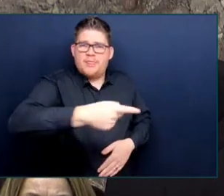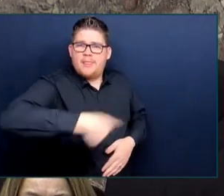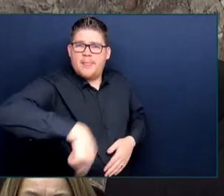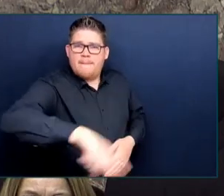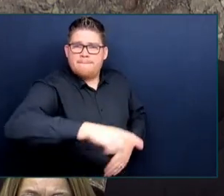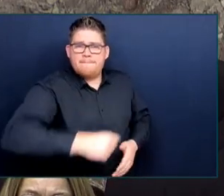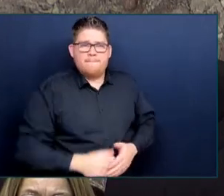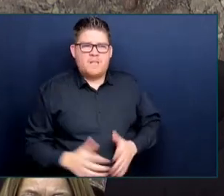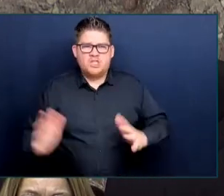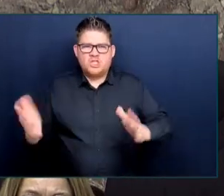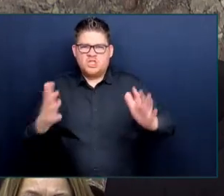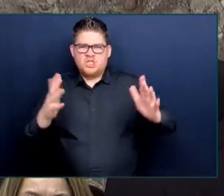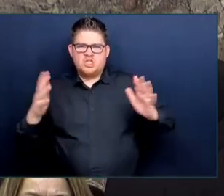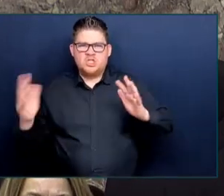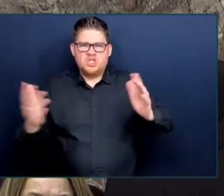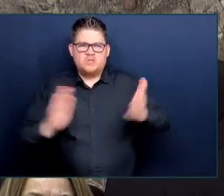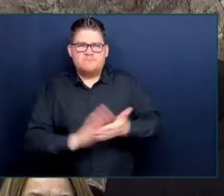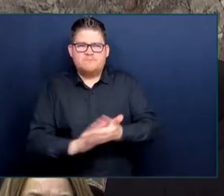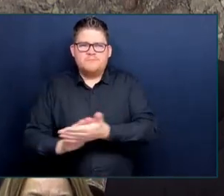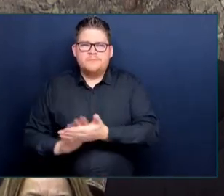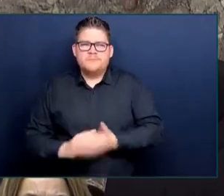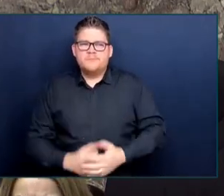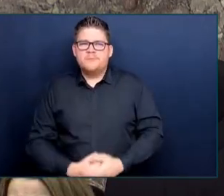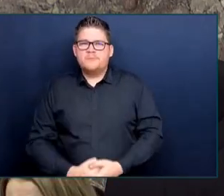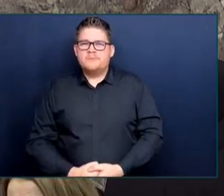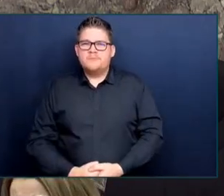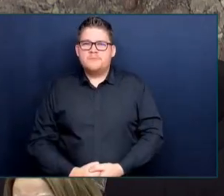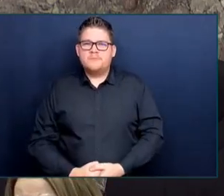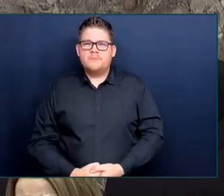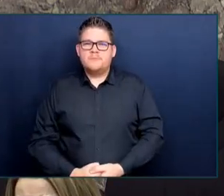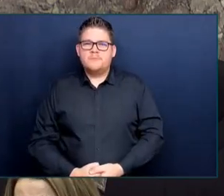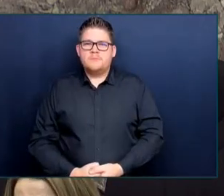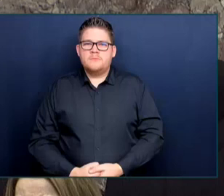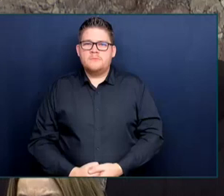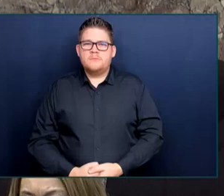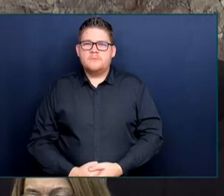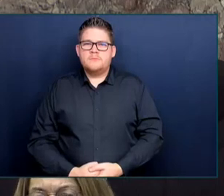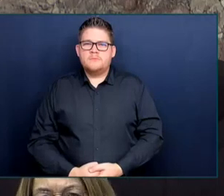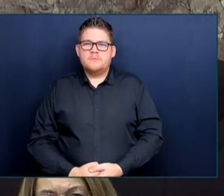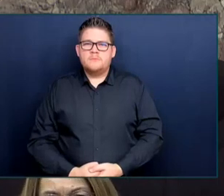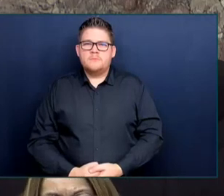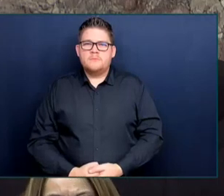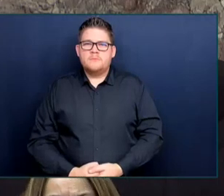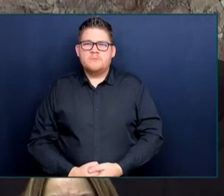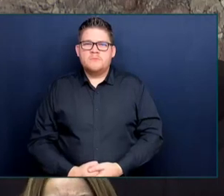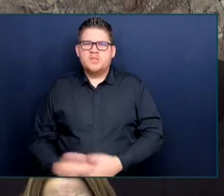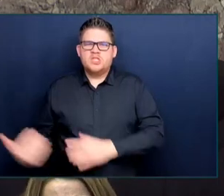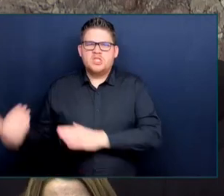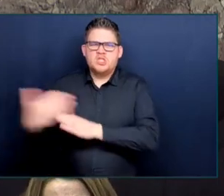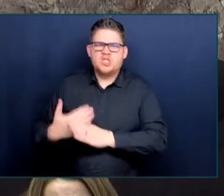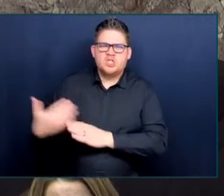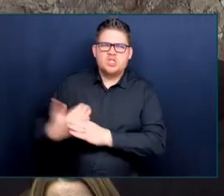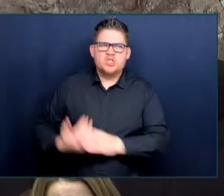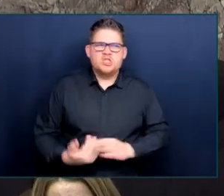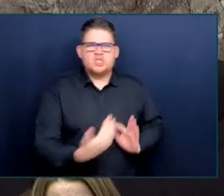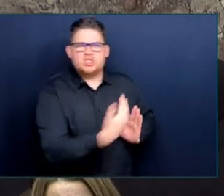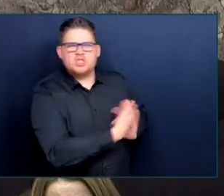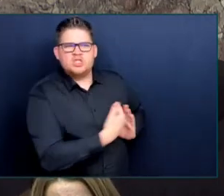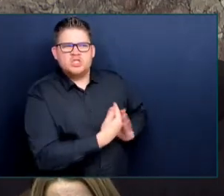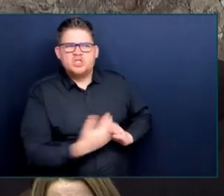Honourable Speaker, of Bill the three Health, Premier 3,